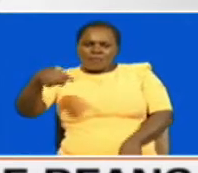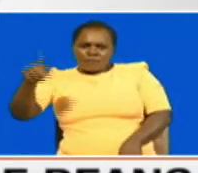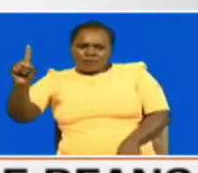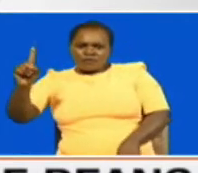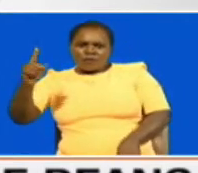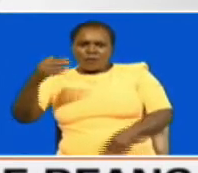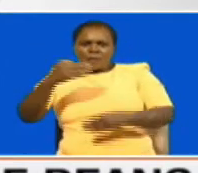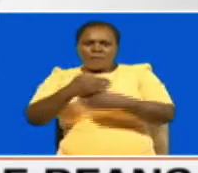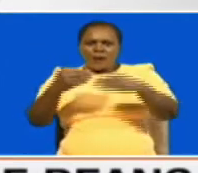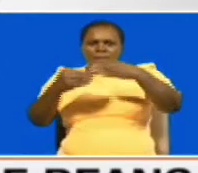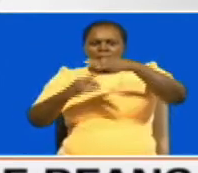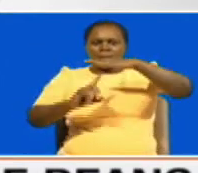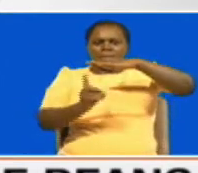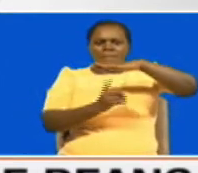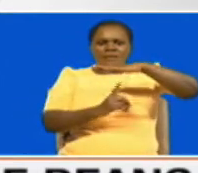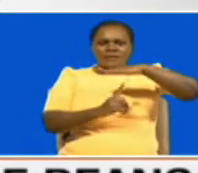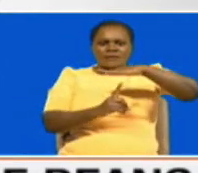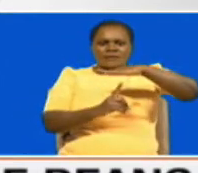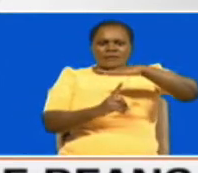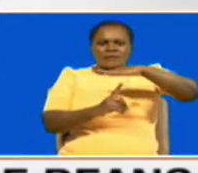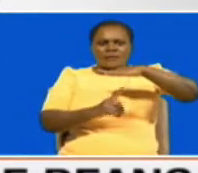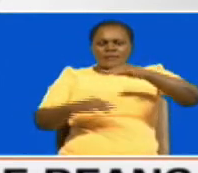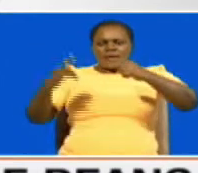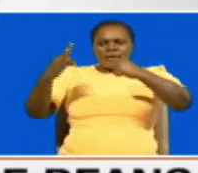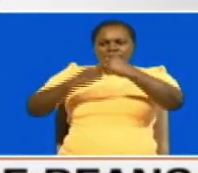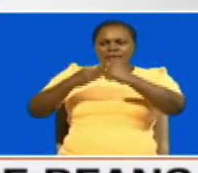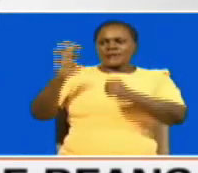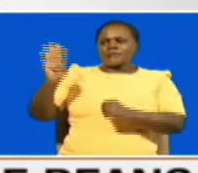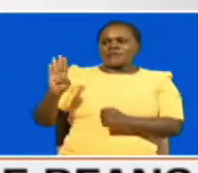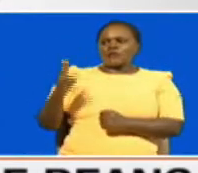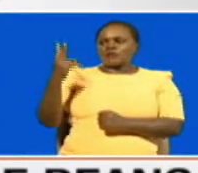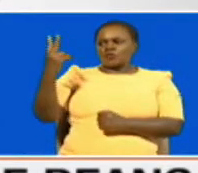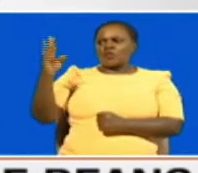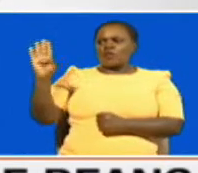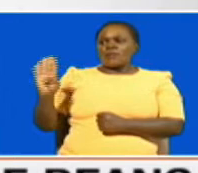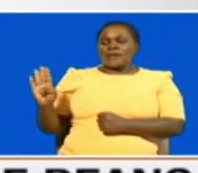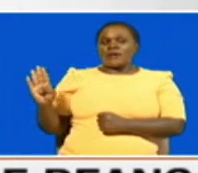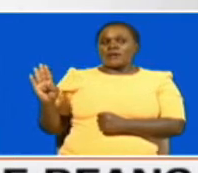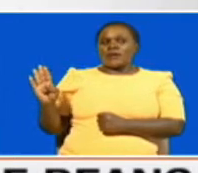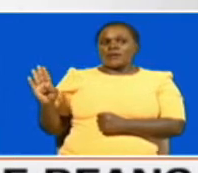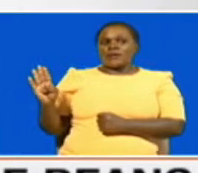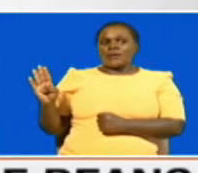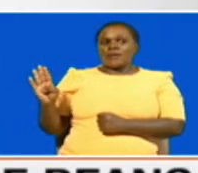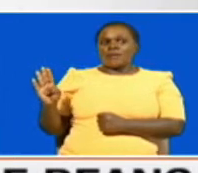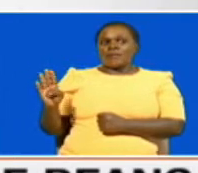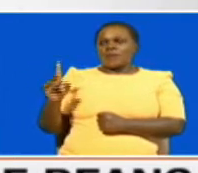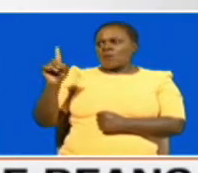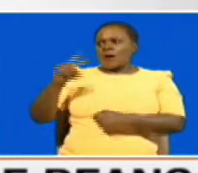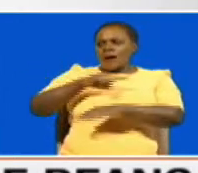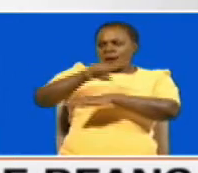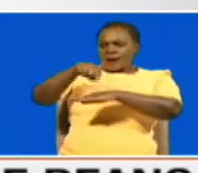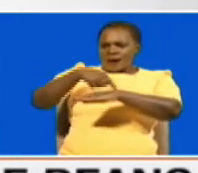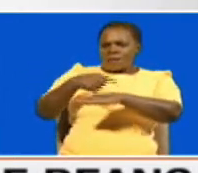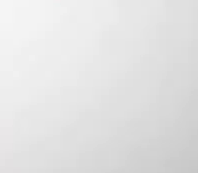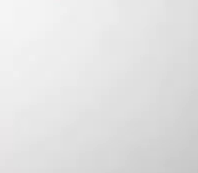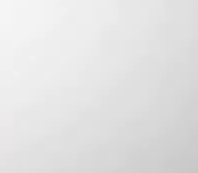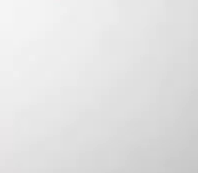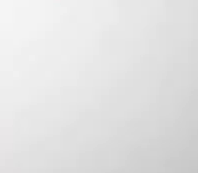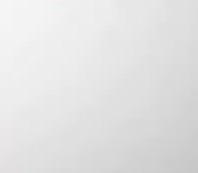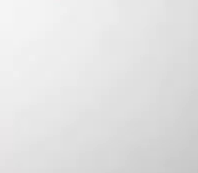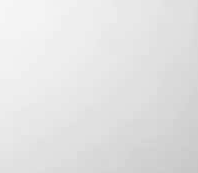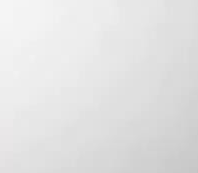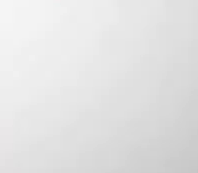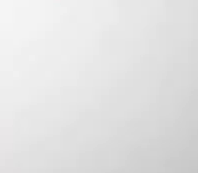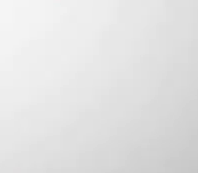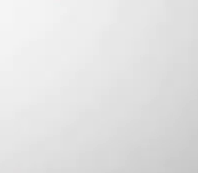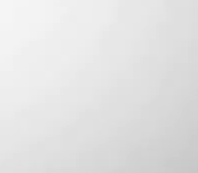for infrastructure ministry for amounts of 8 billion and 2 billion shillings one hour 20 minutes later the